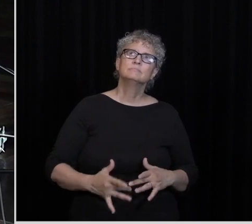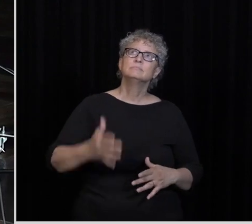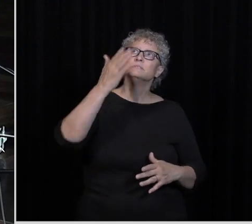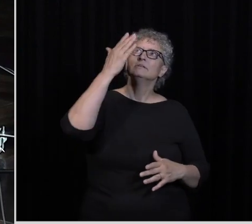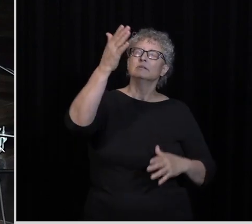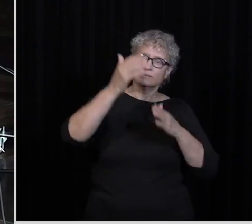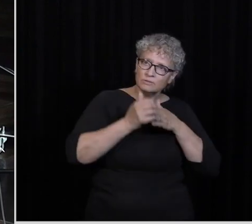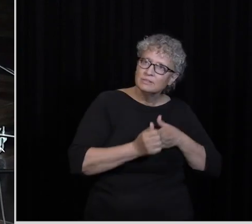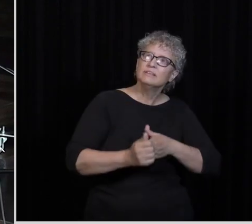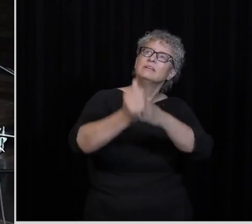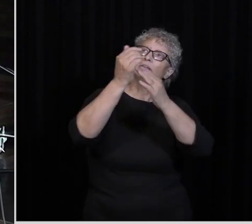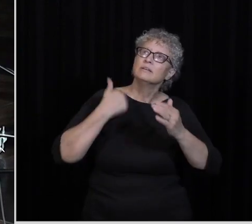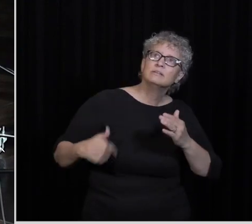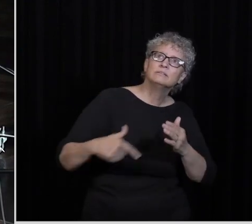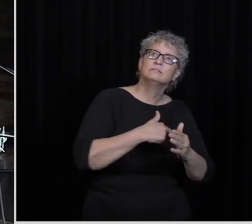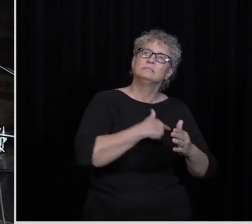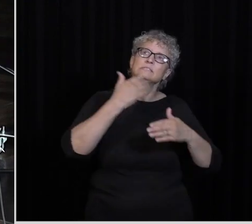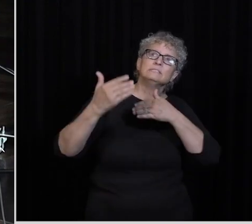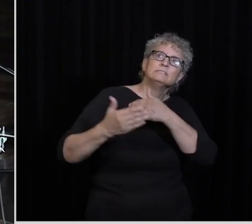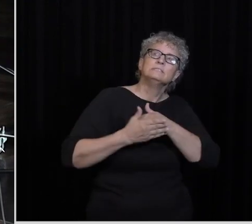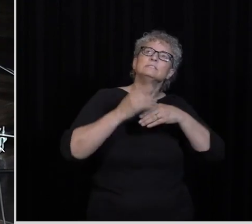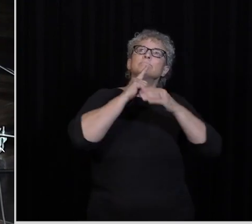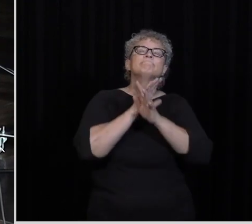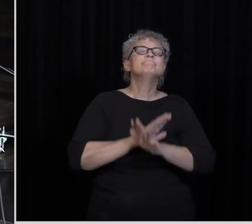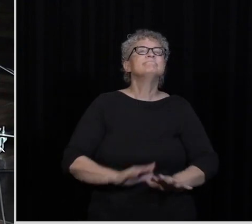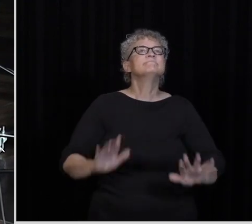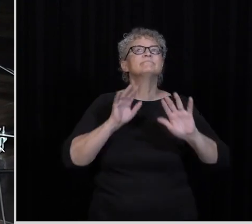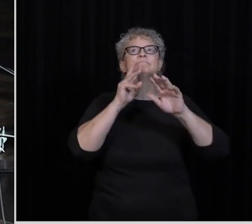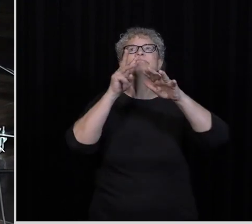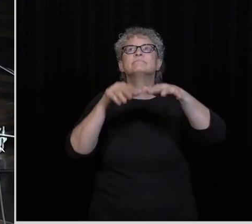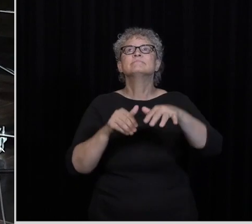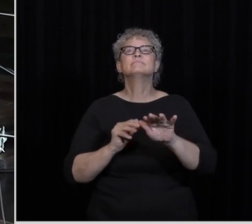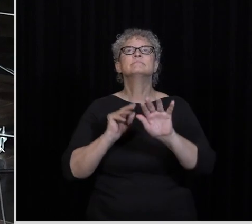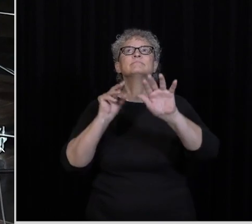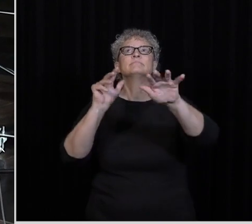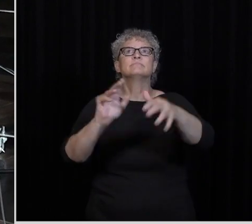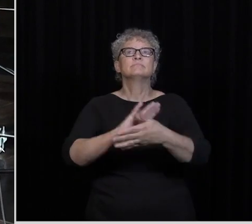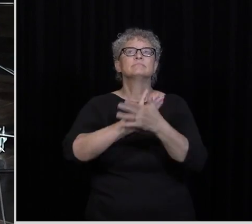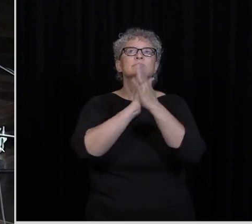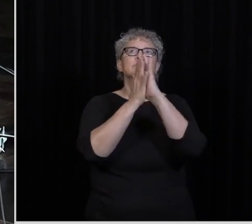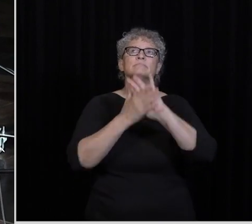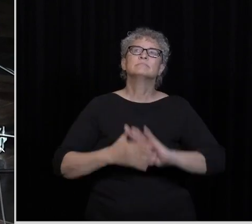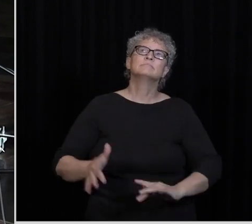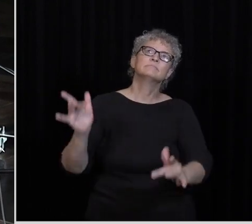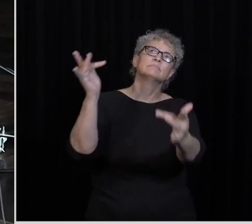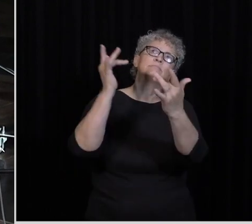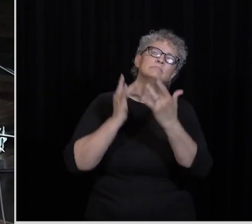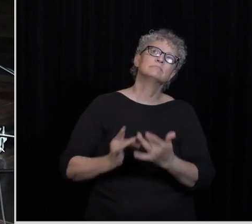You lead us by still waters into mercy